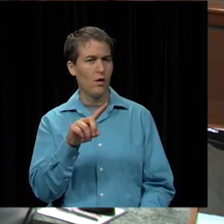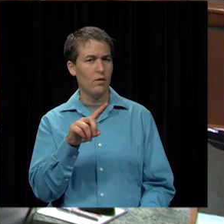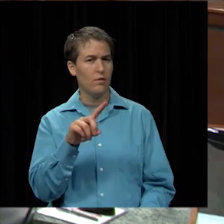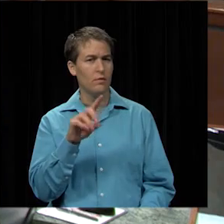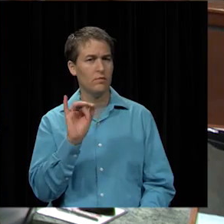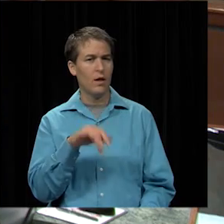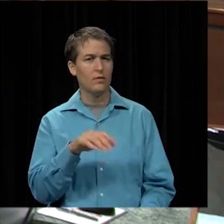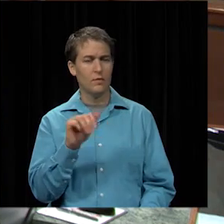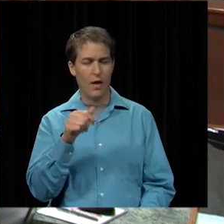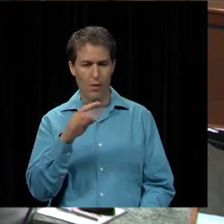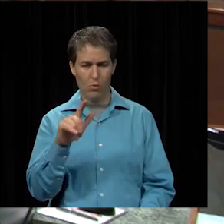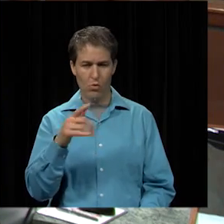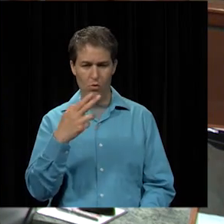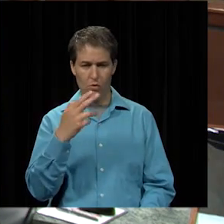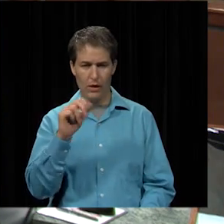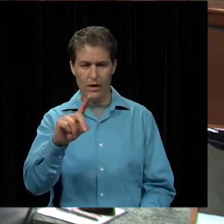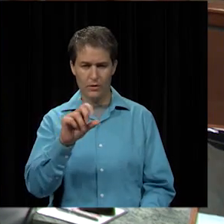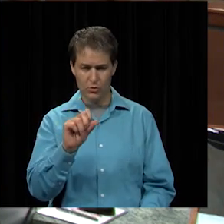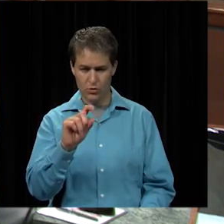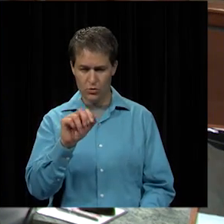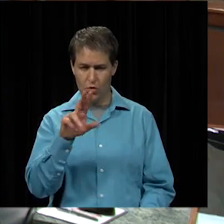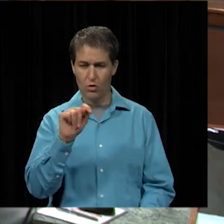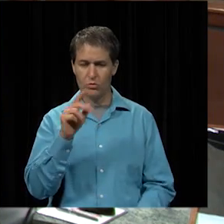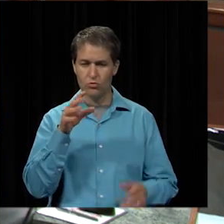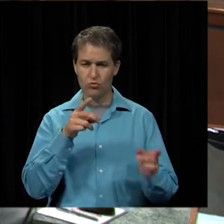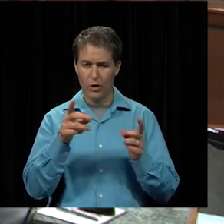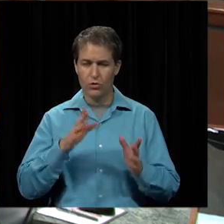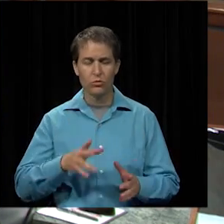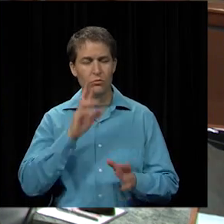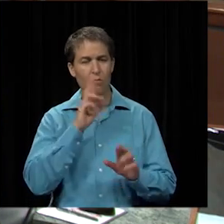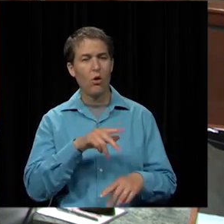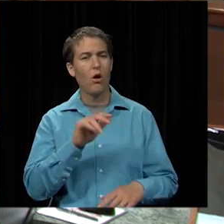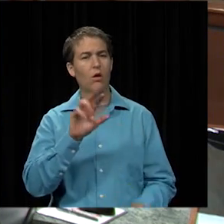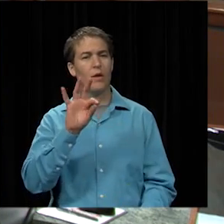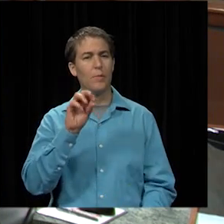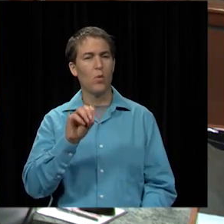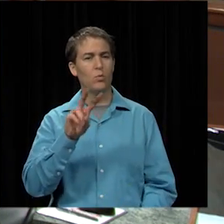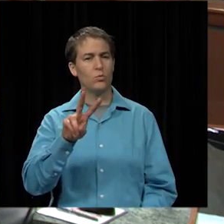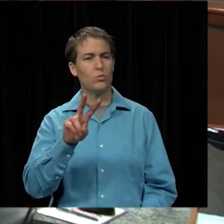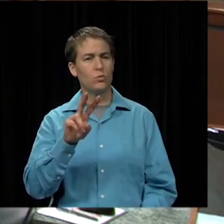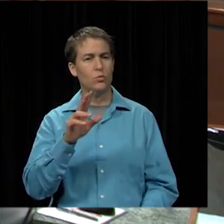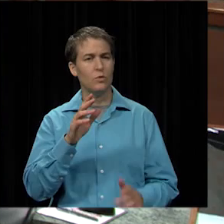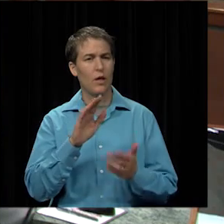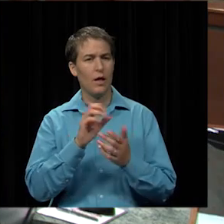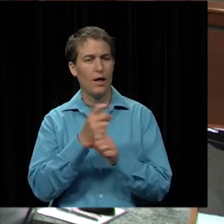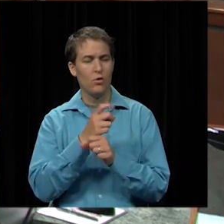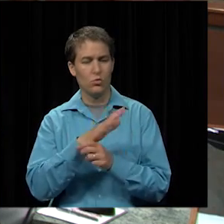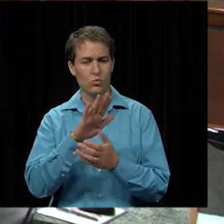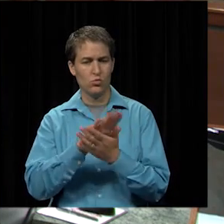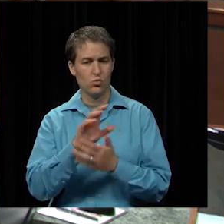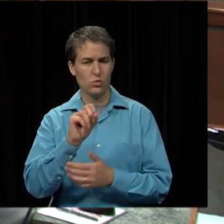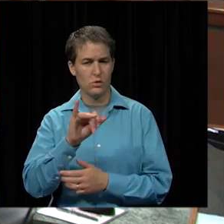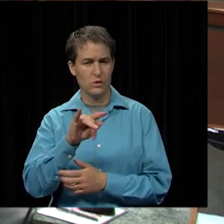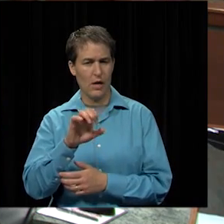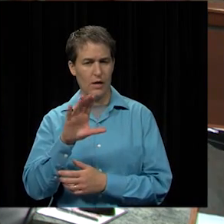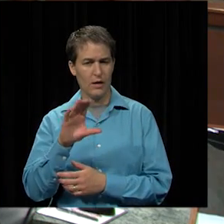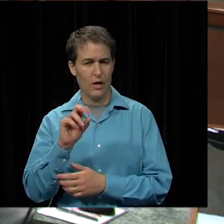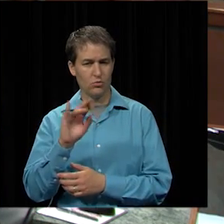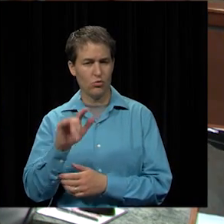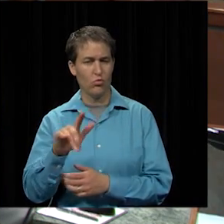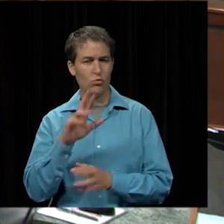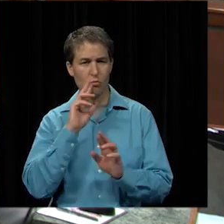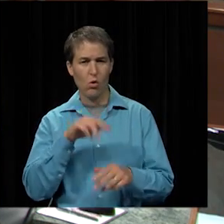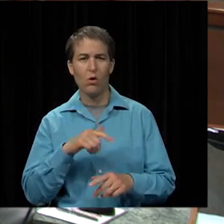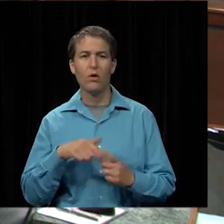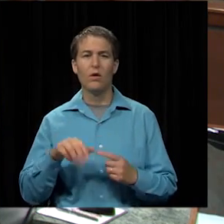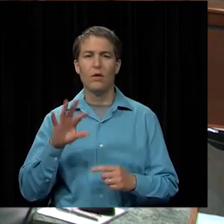the April Head Start Director's Report. We also received 9.02, the Annual School Site Council Report, the 9.03 Partnership with